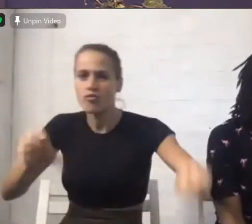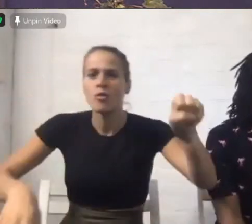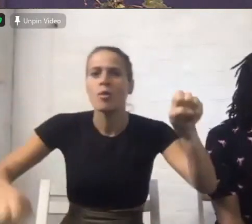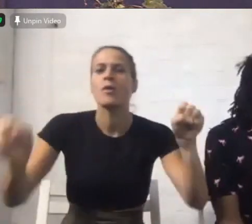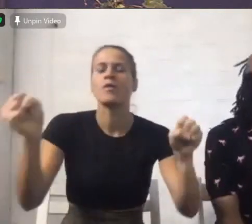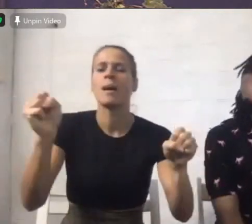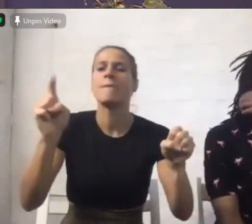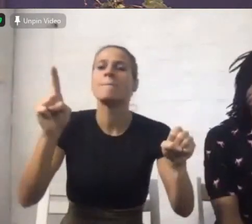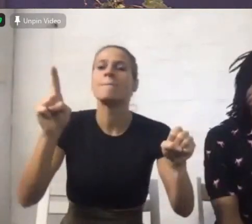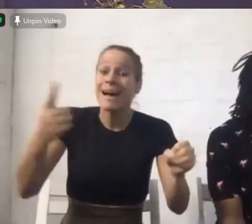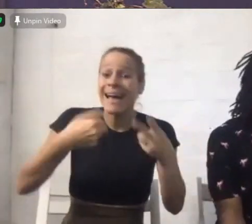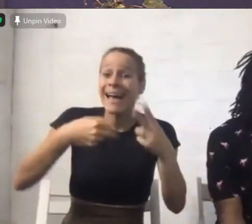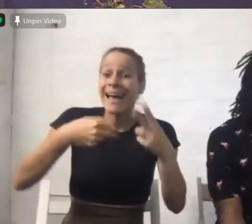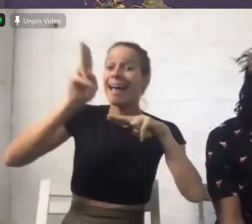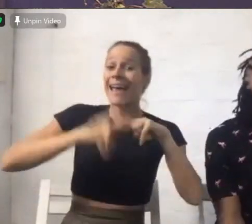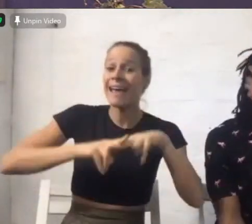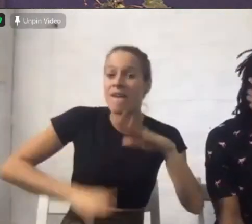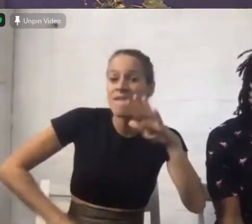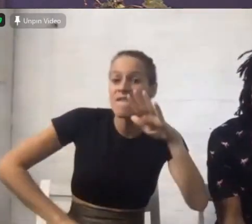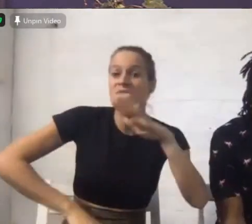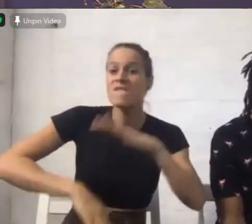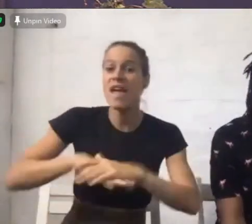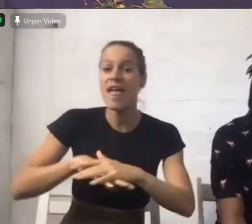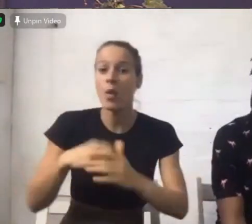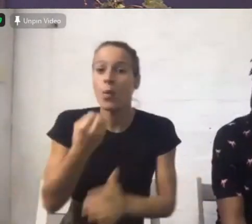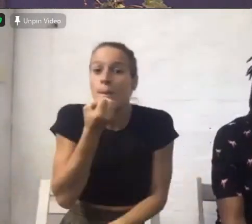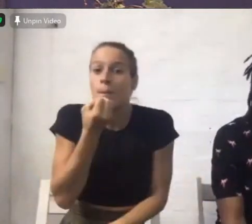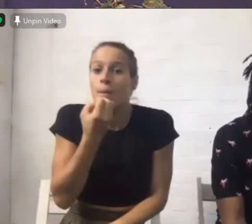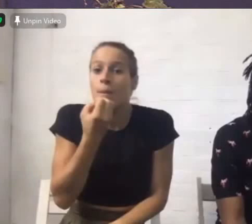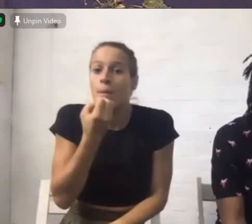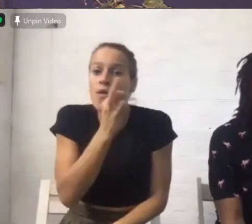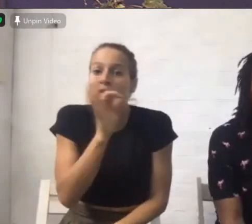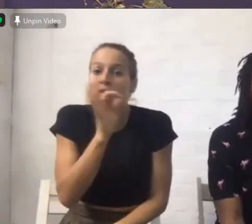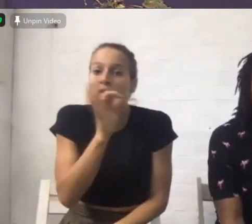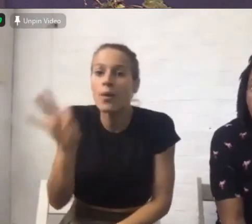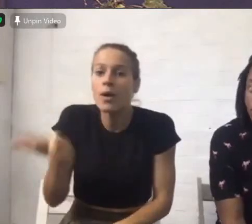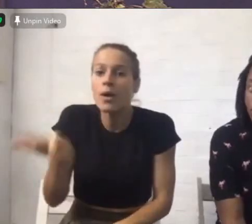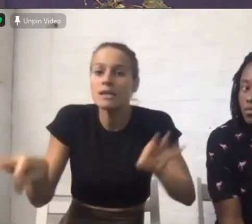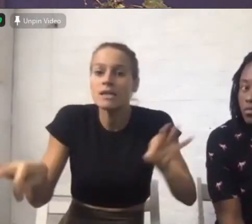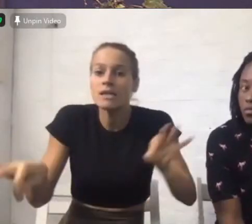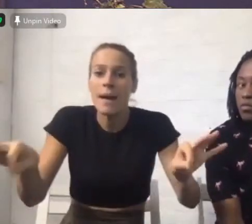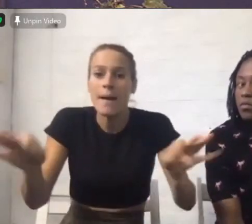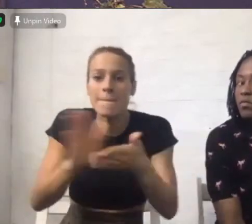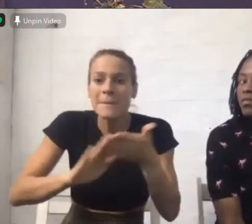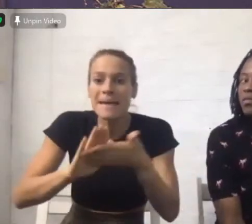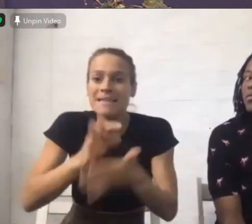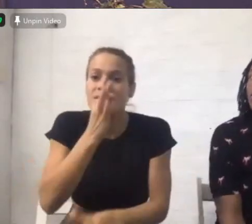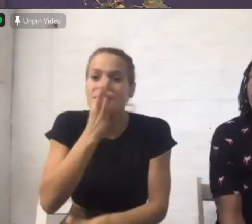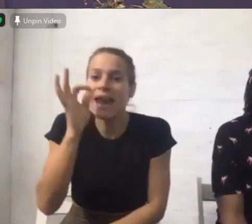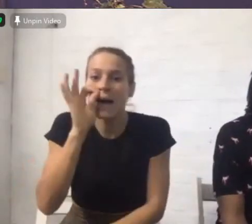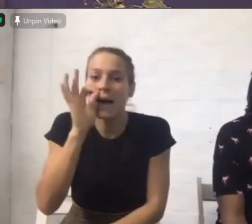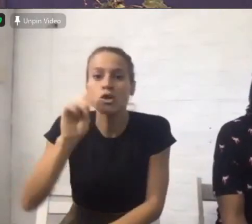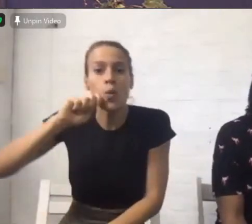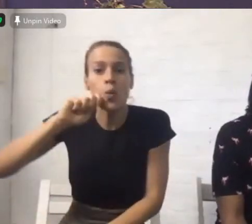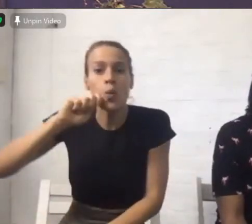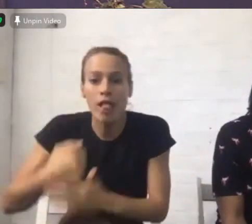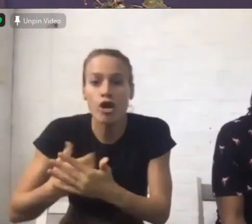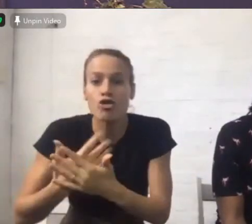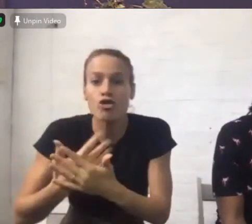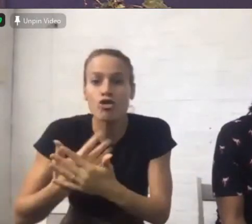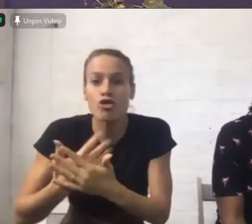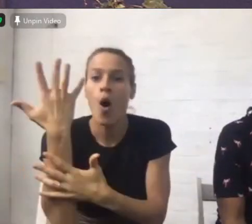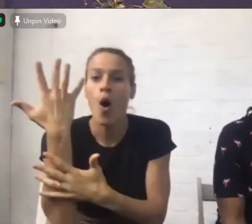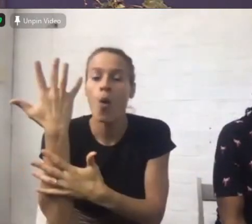and flowers and shrubs they would they would displace the weeds you know a lot of things in your life will take care of themselves